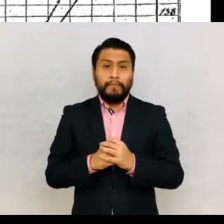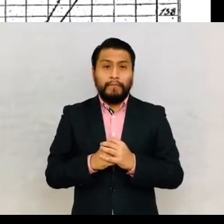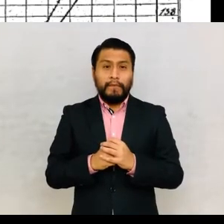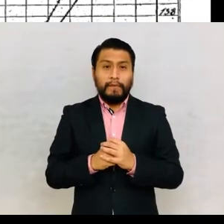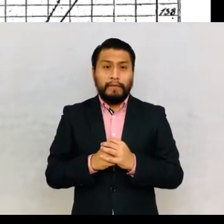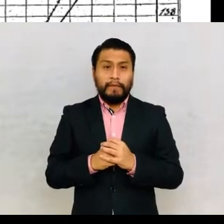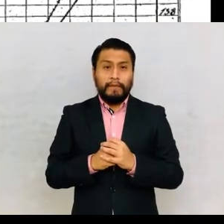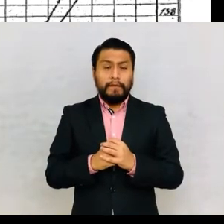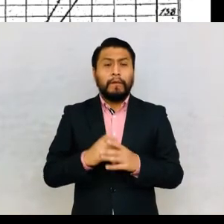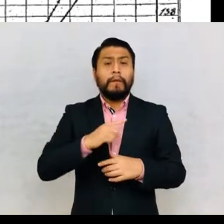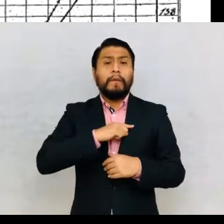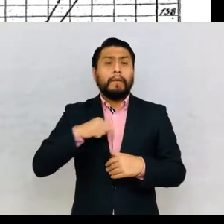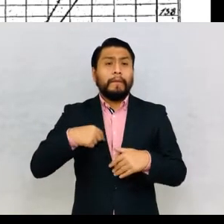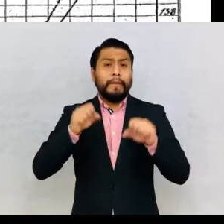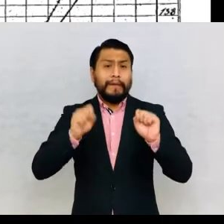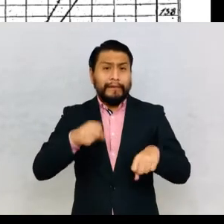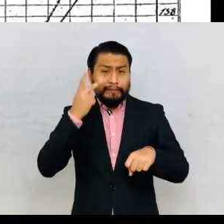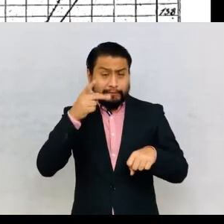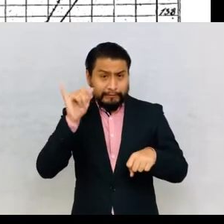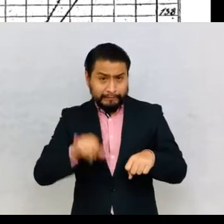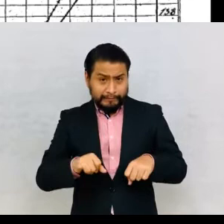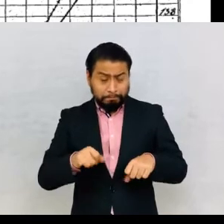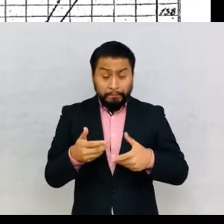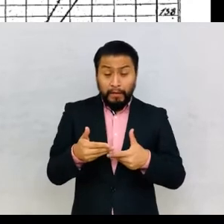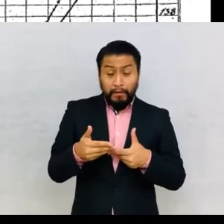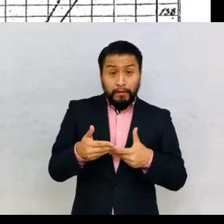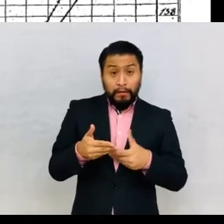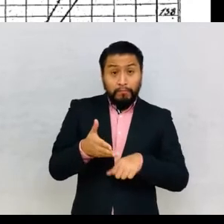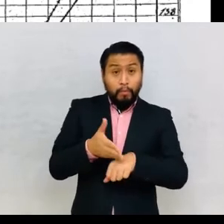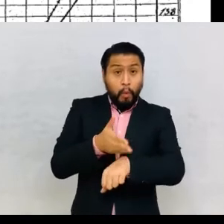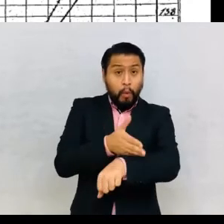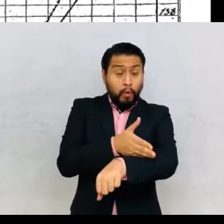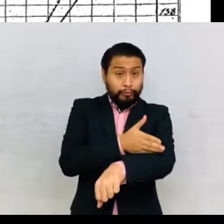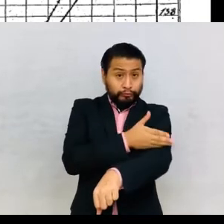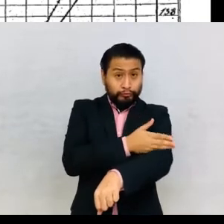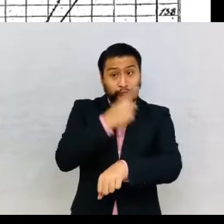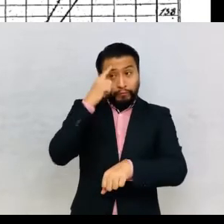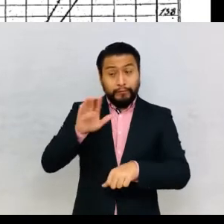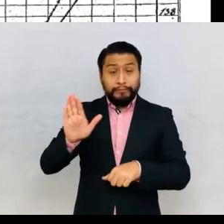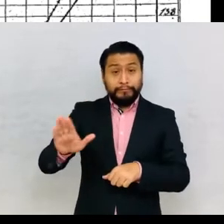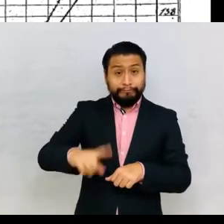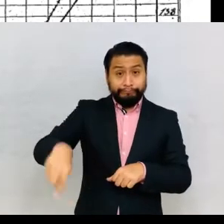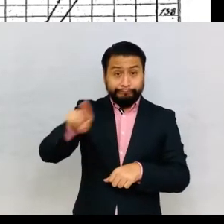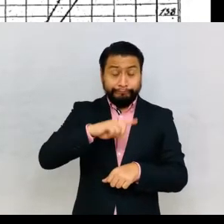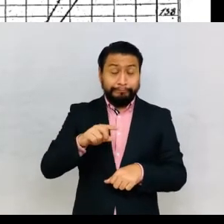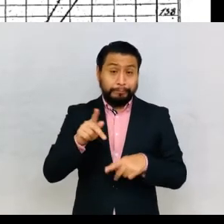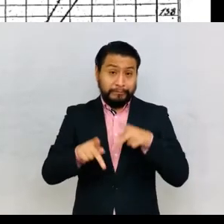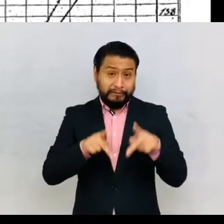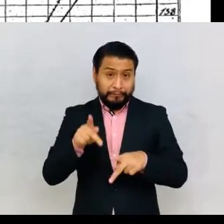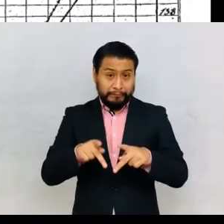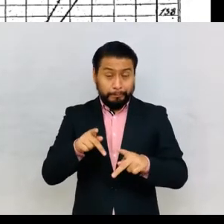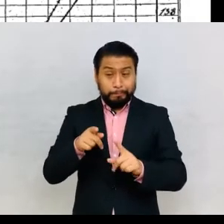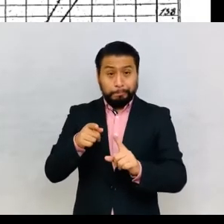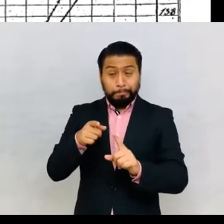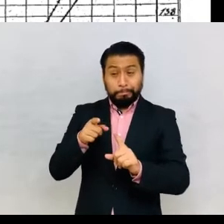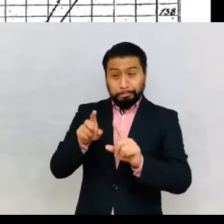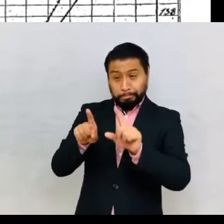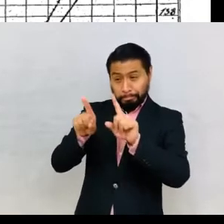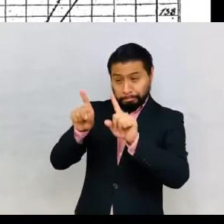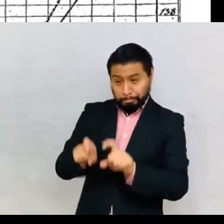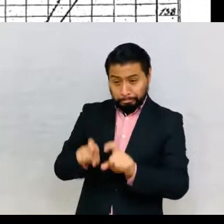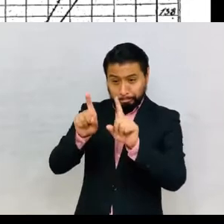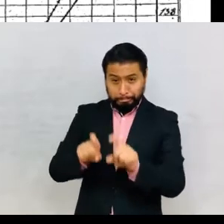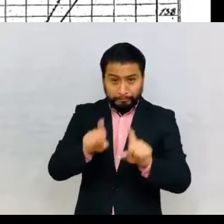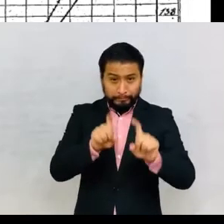We see this as part of the process of the production of the pupil as subject and of a